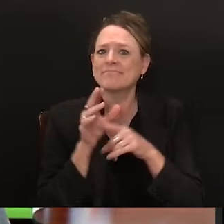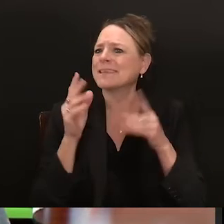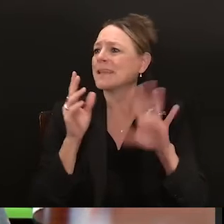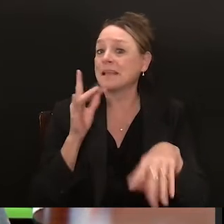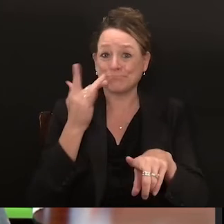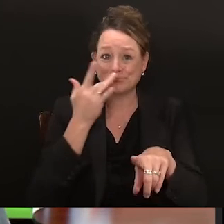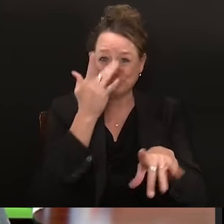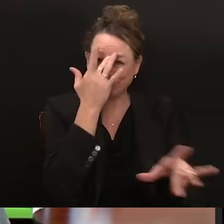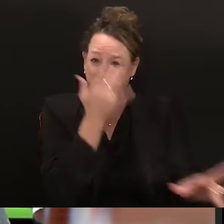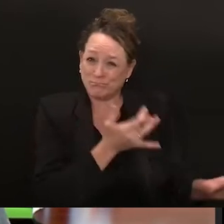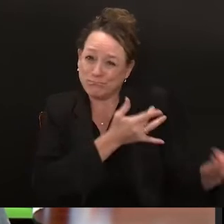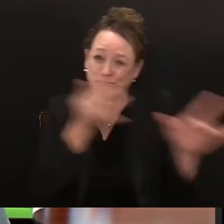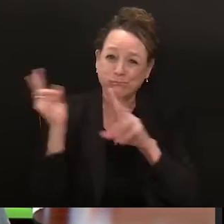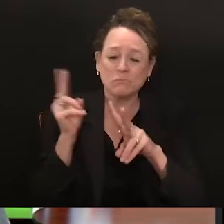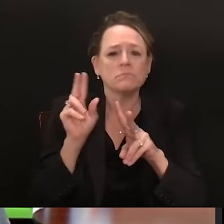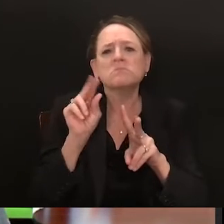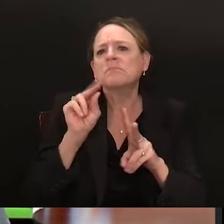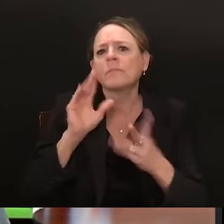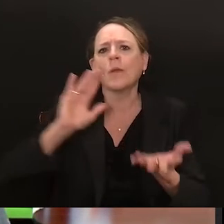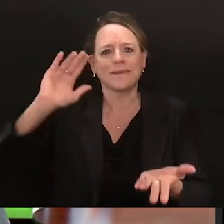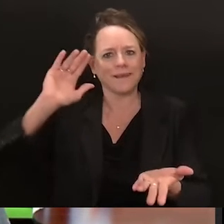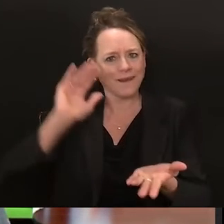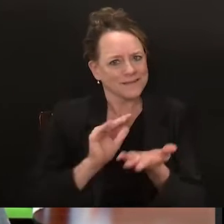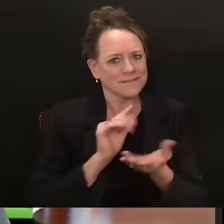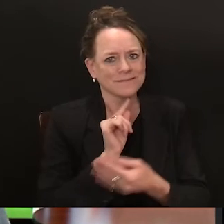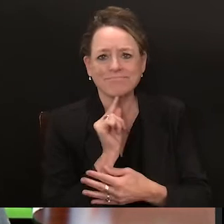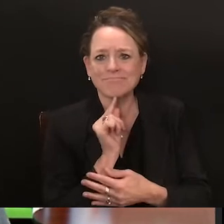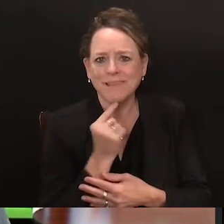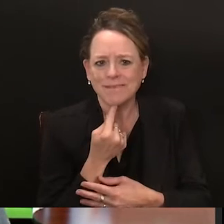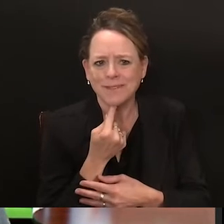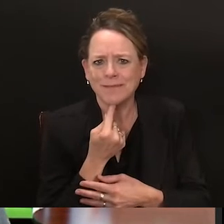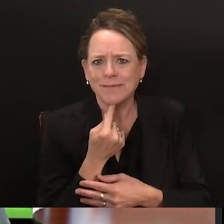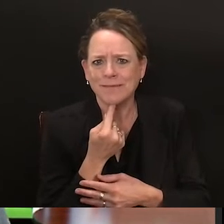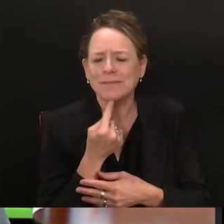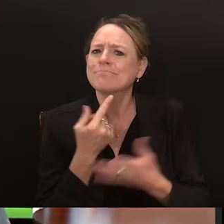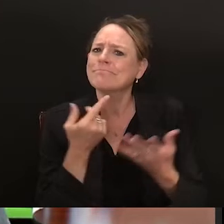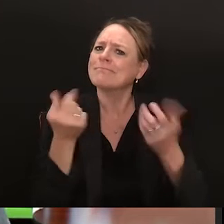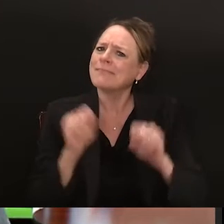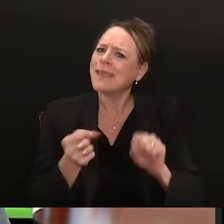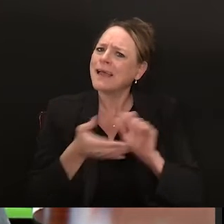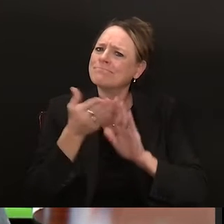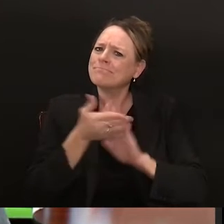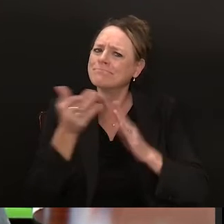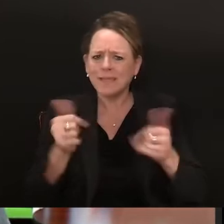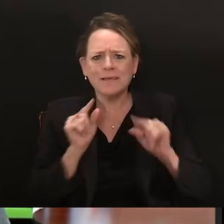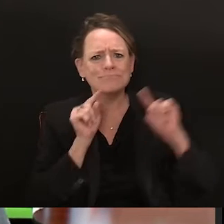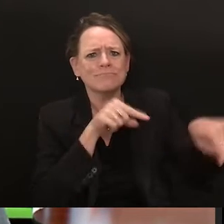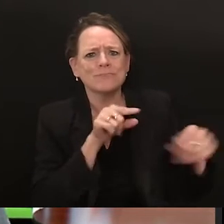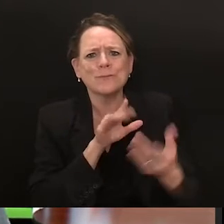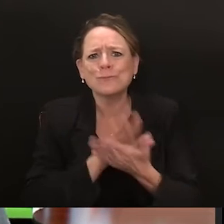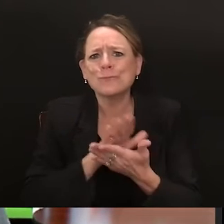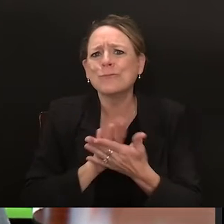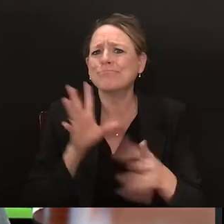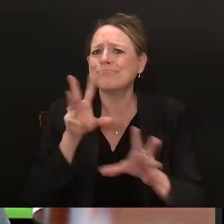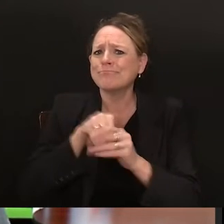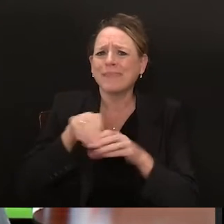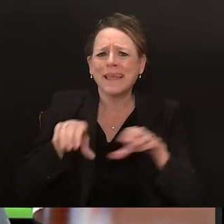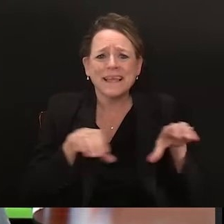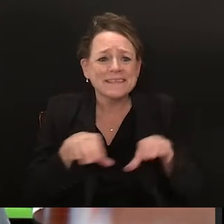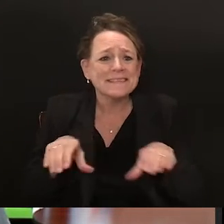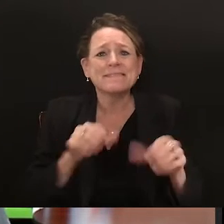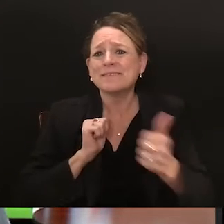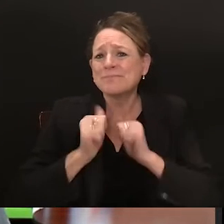summer activities, or child care, as well as safely participating in sports, playdates, and other group events.